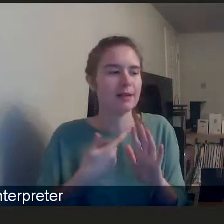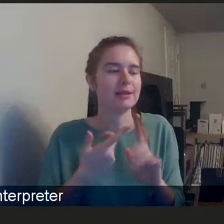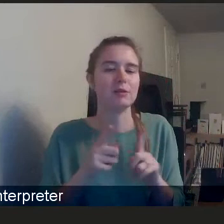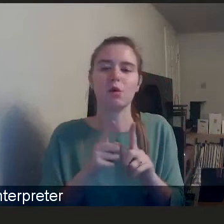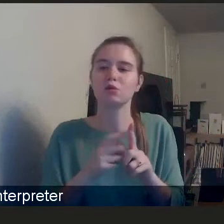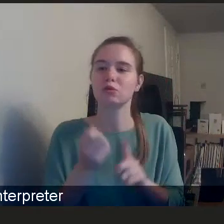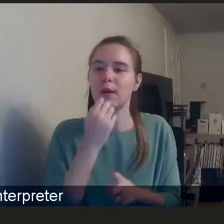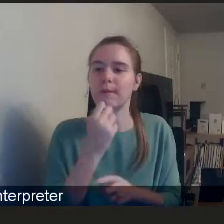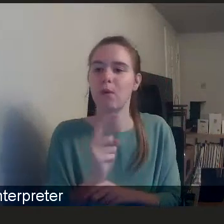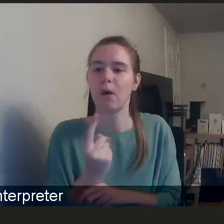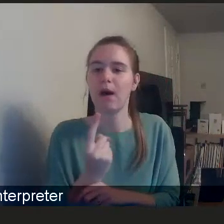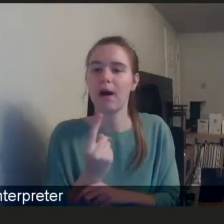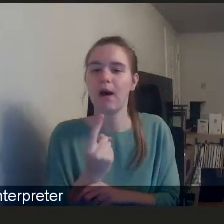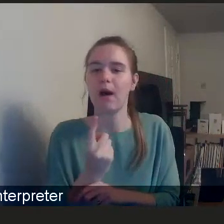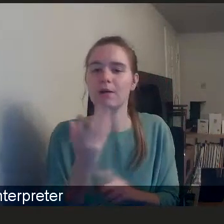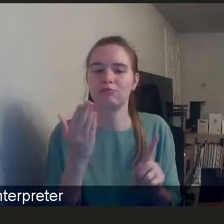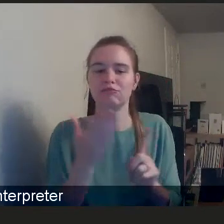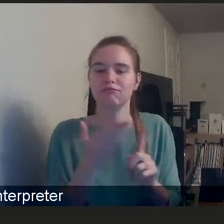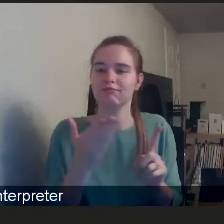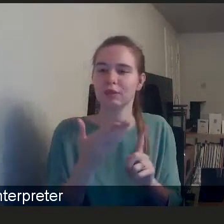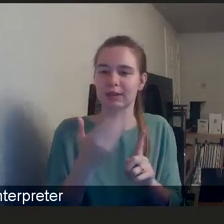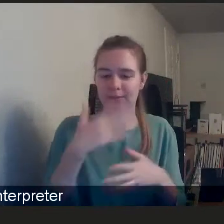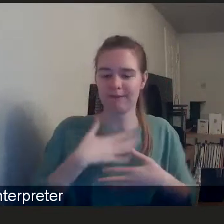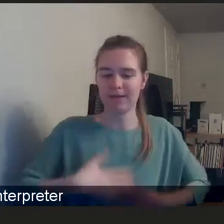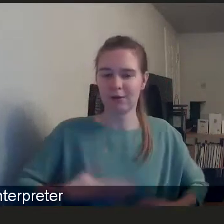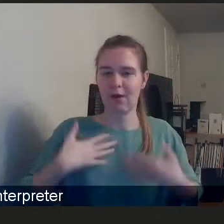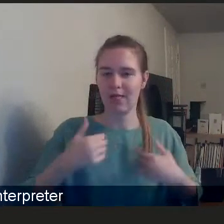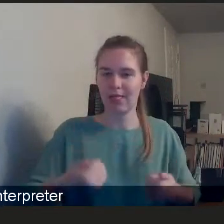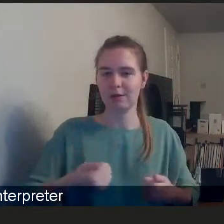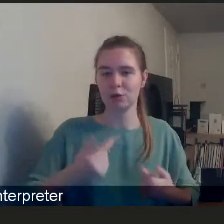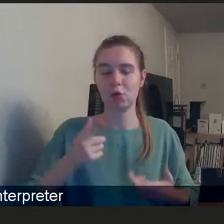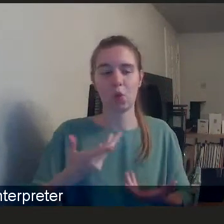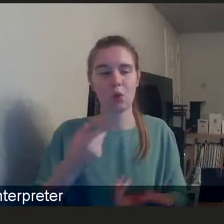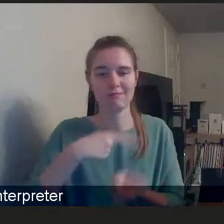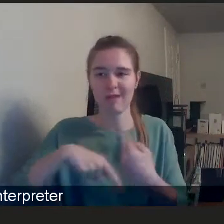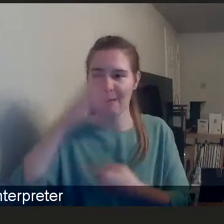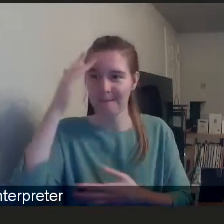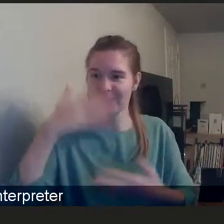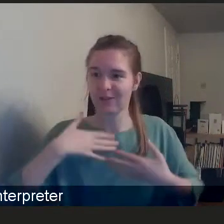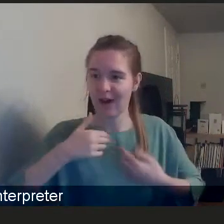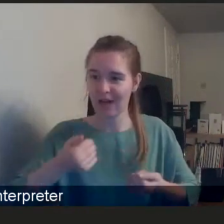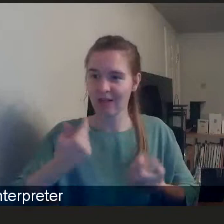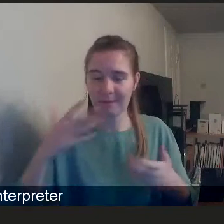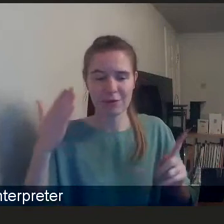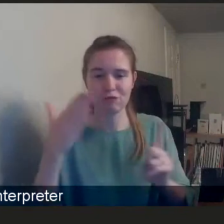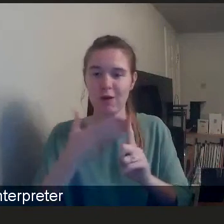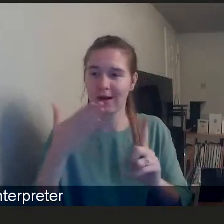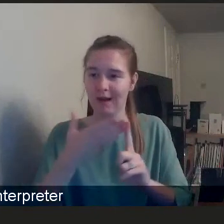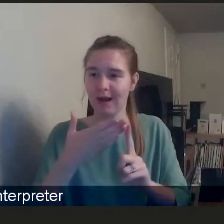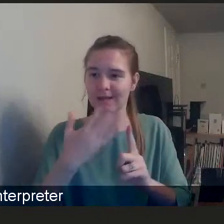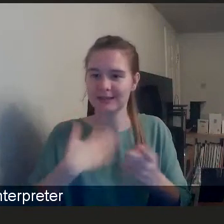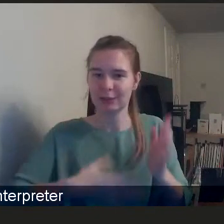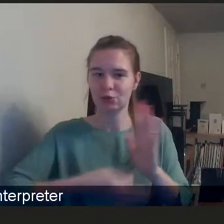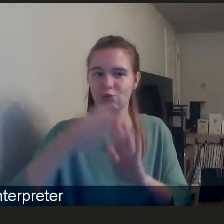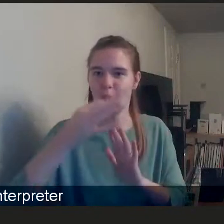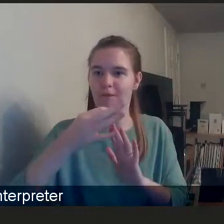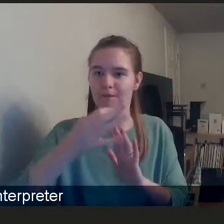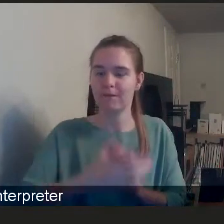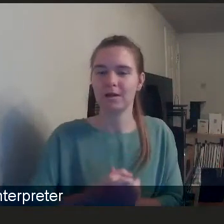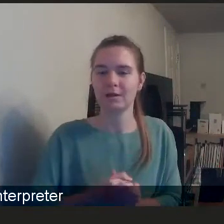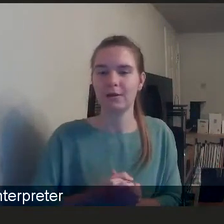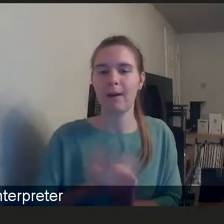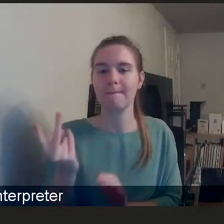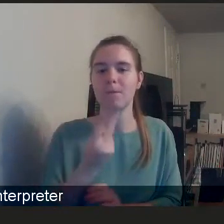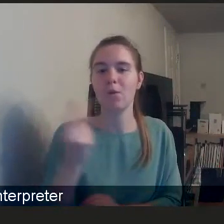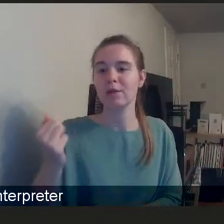one predictor of our physical health. So our mental health is, is people have recognized that. And, you know, both in Scotland